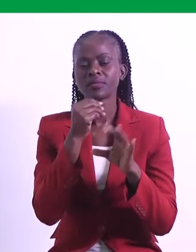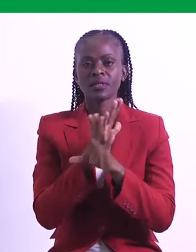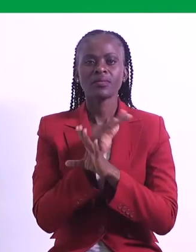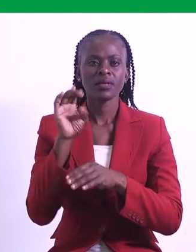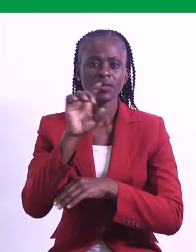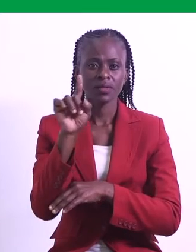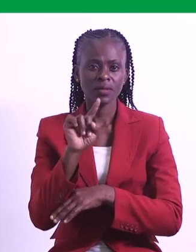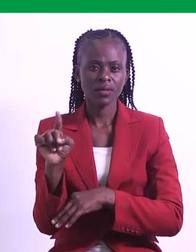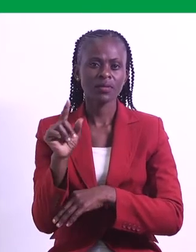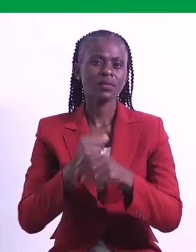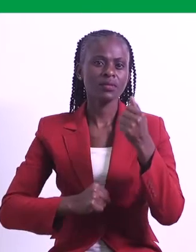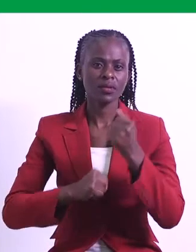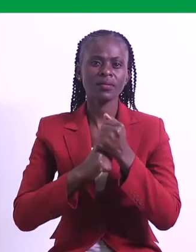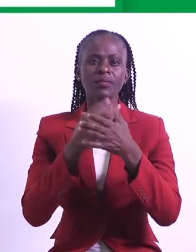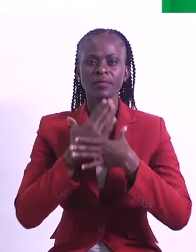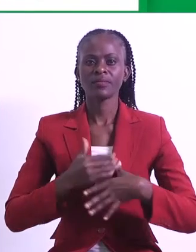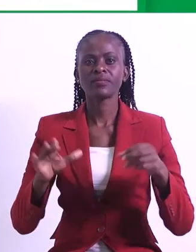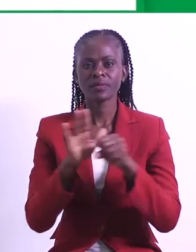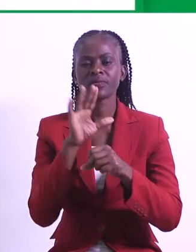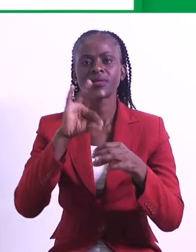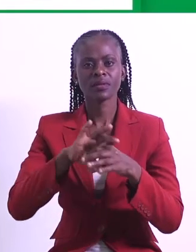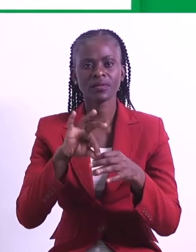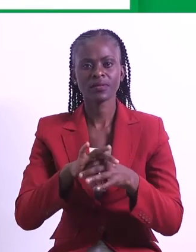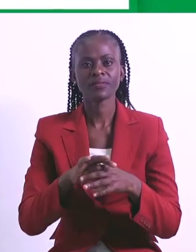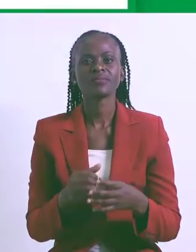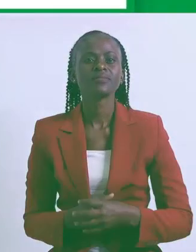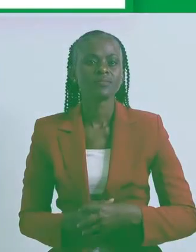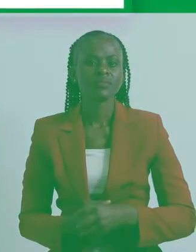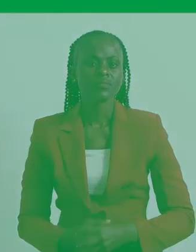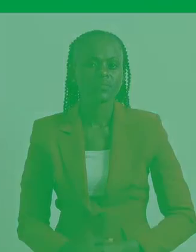-Commission of Zambia ECZ. Support peaceful elections.